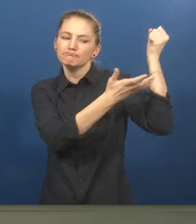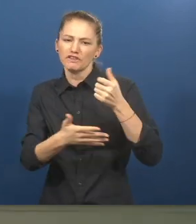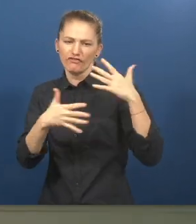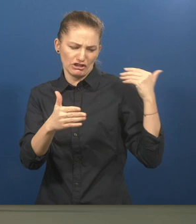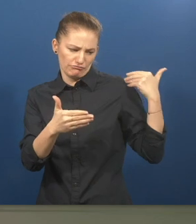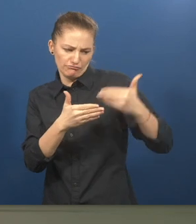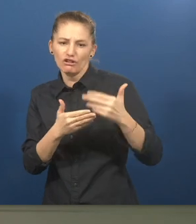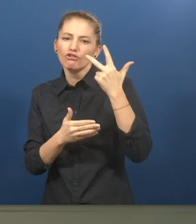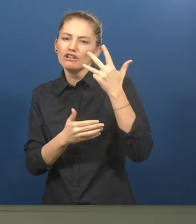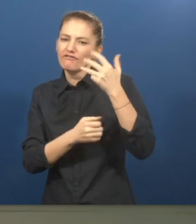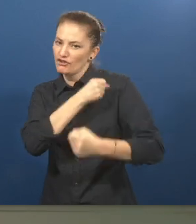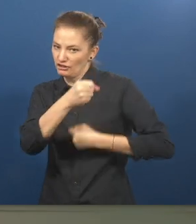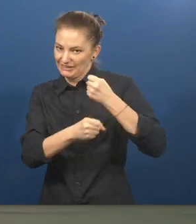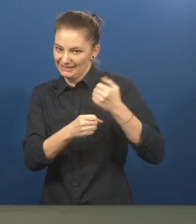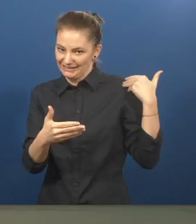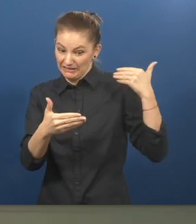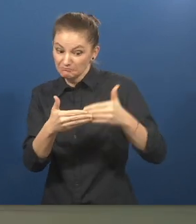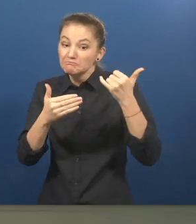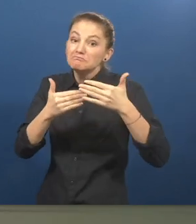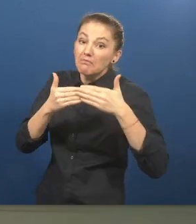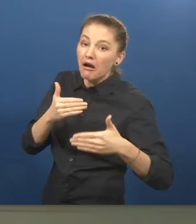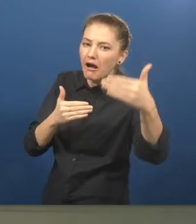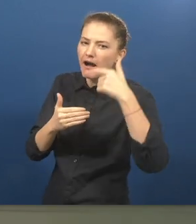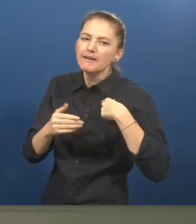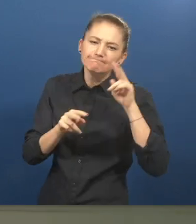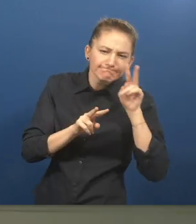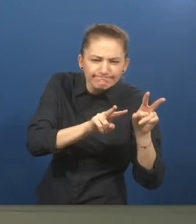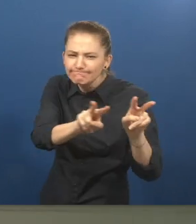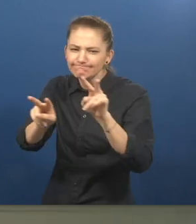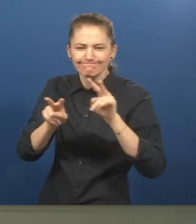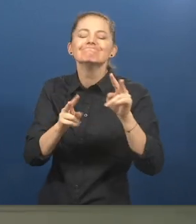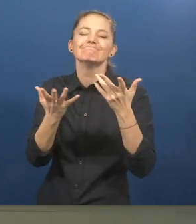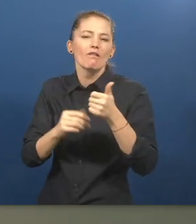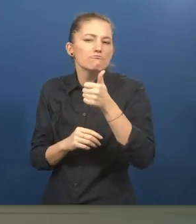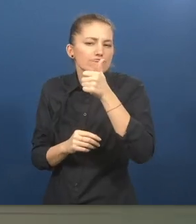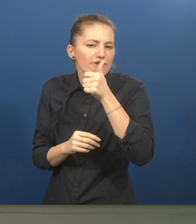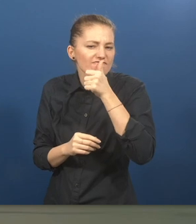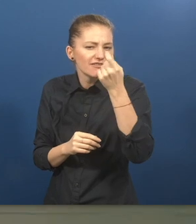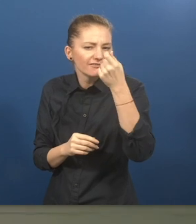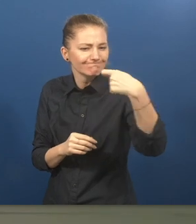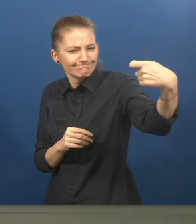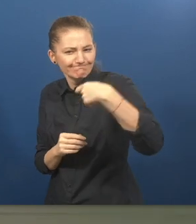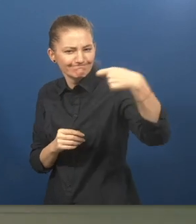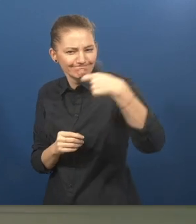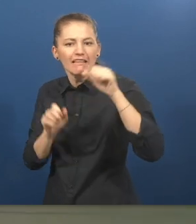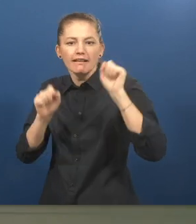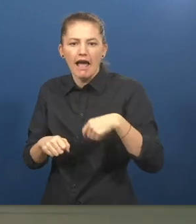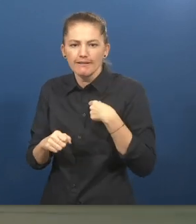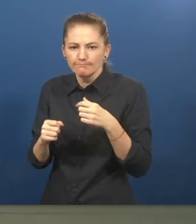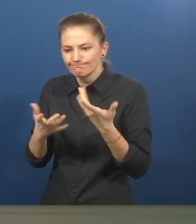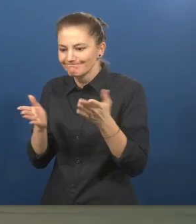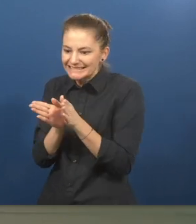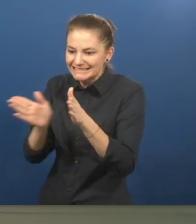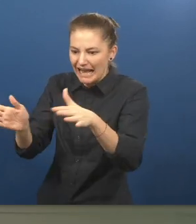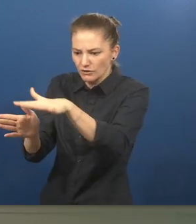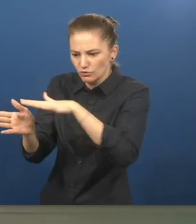by the Ministry of Foreign Affairs for Finland and has been for three or four years. So going forward, what we're